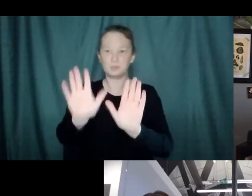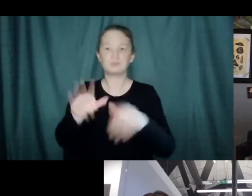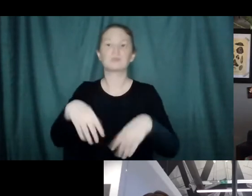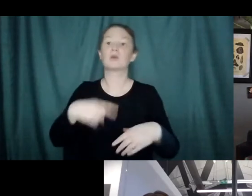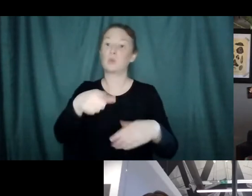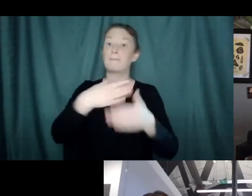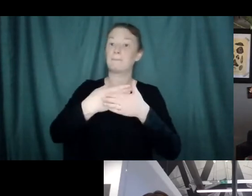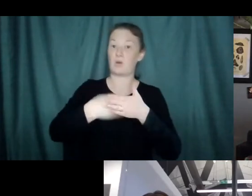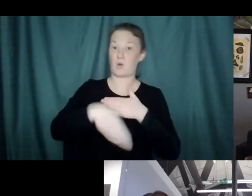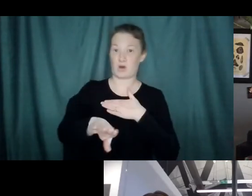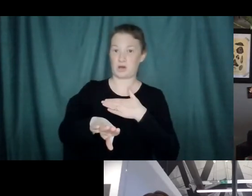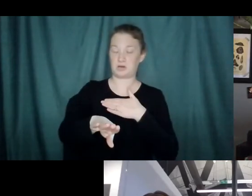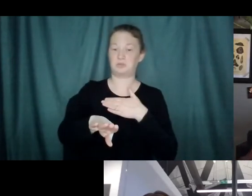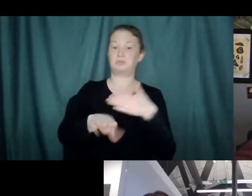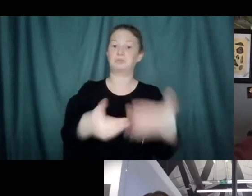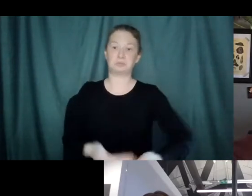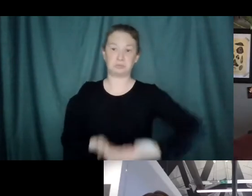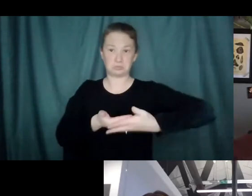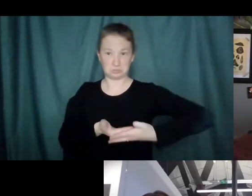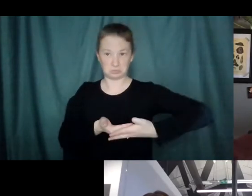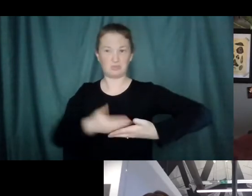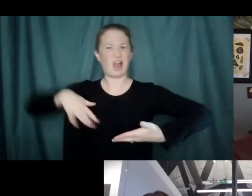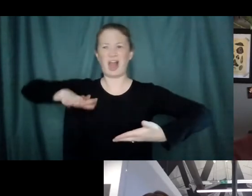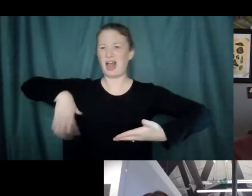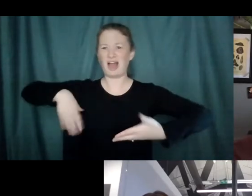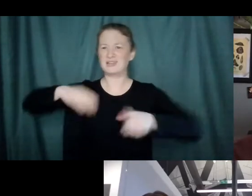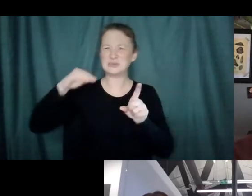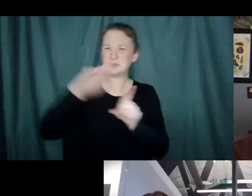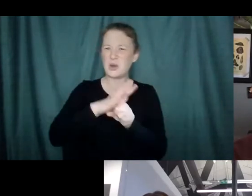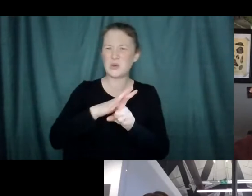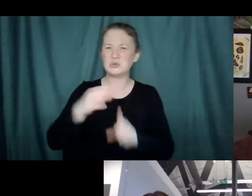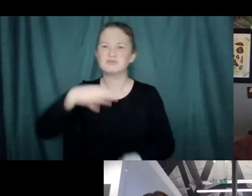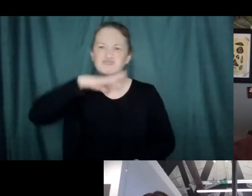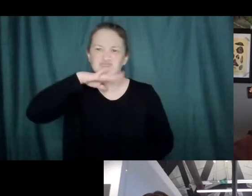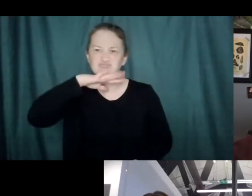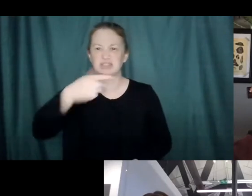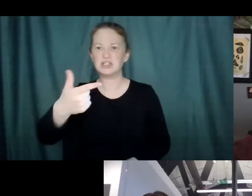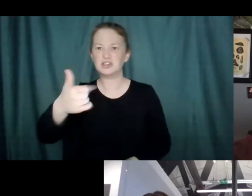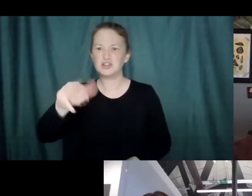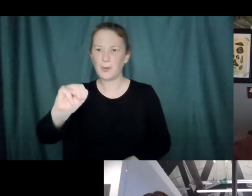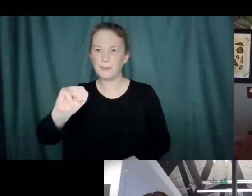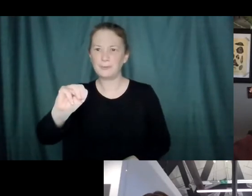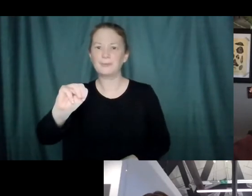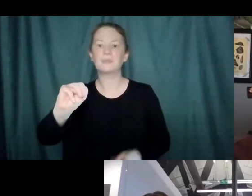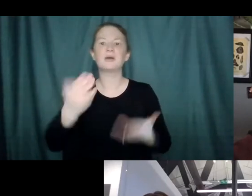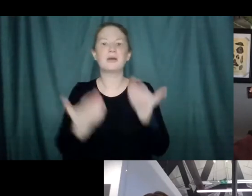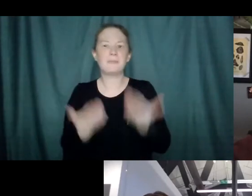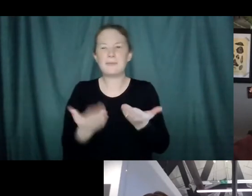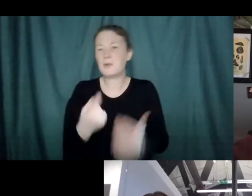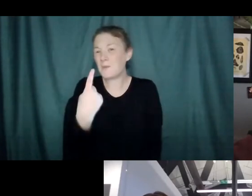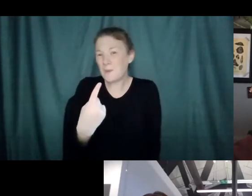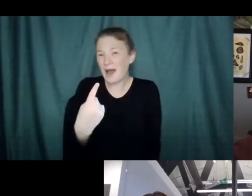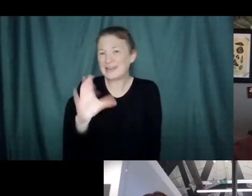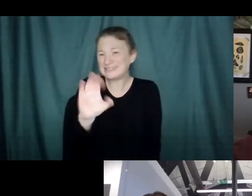young, you may have, before you're exposed to a particular germ, you might have only one cell in your entire